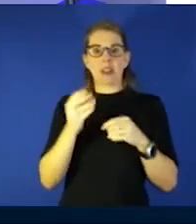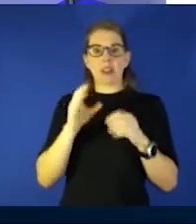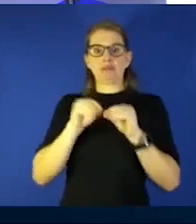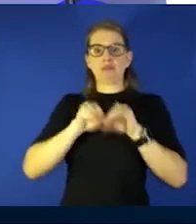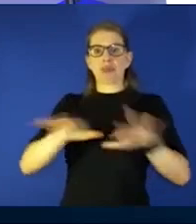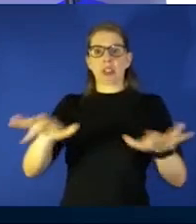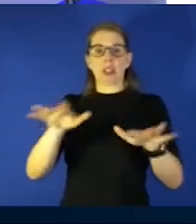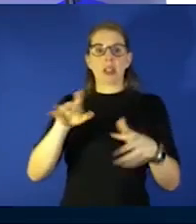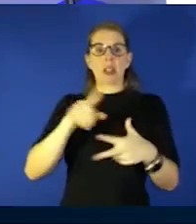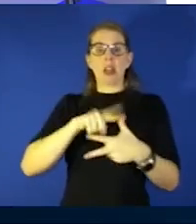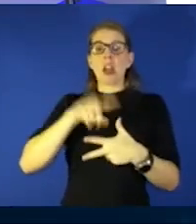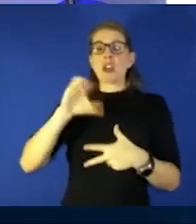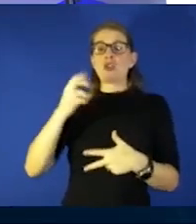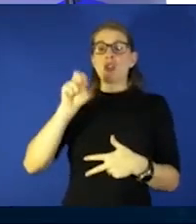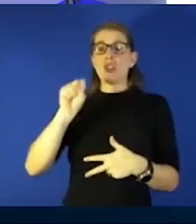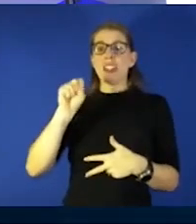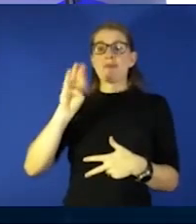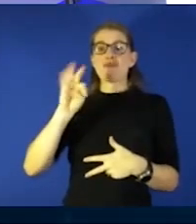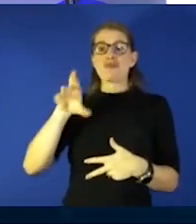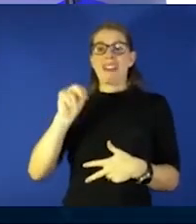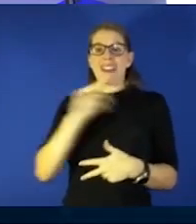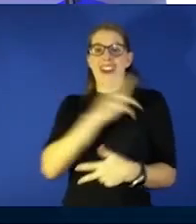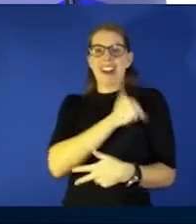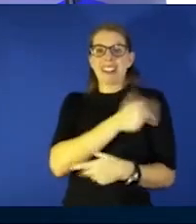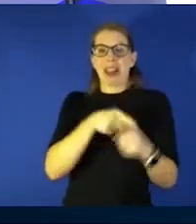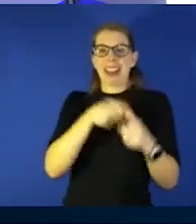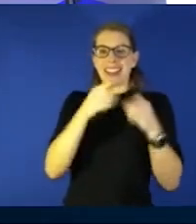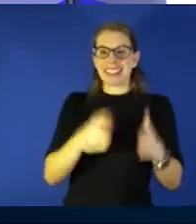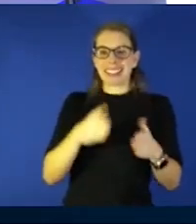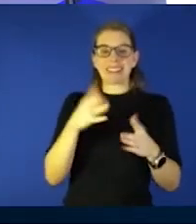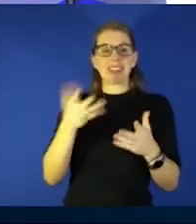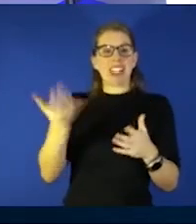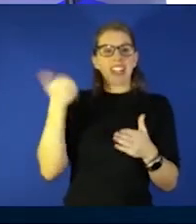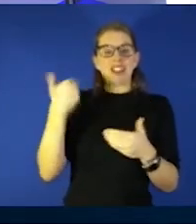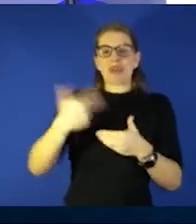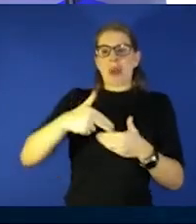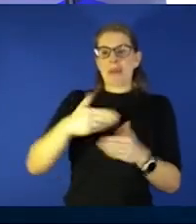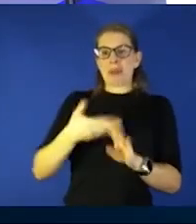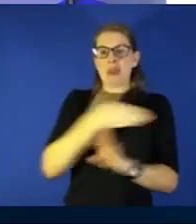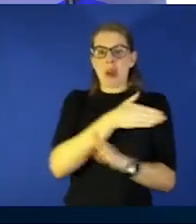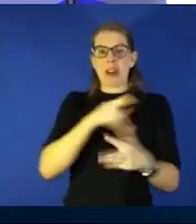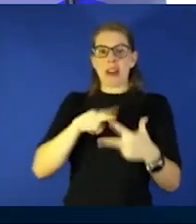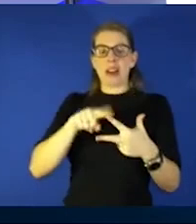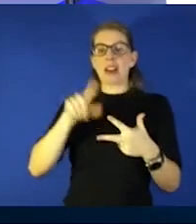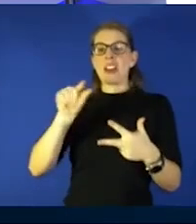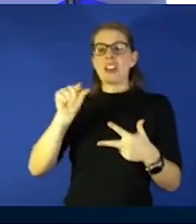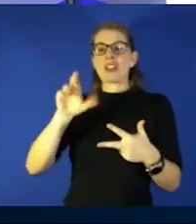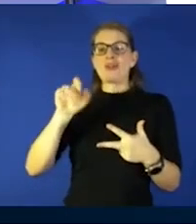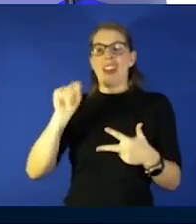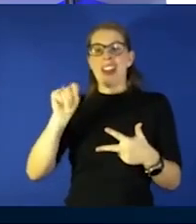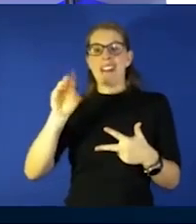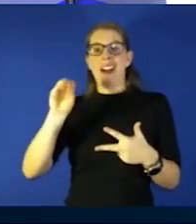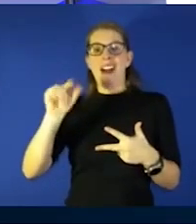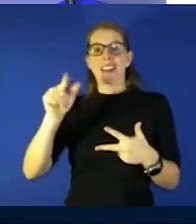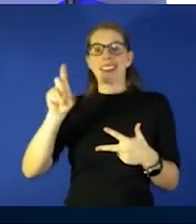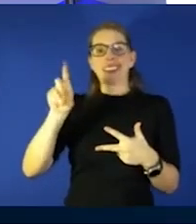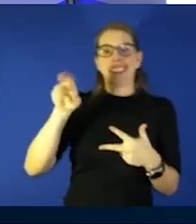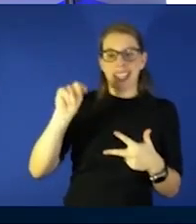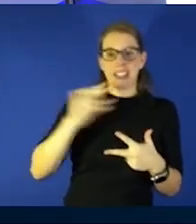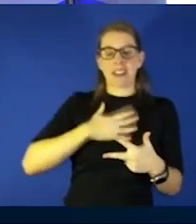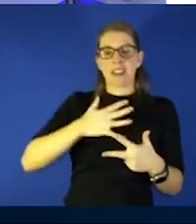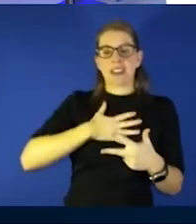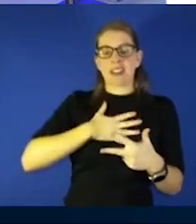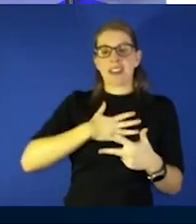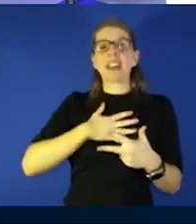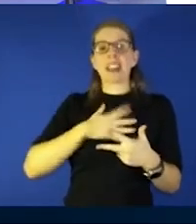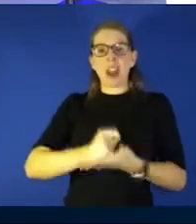Chris Brown a hospitalist he's been here in our program welcome back sir Grant Ogden a respiratory therapist here and unit 61 one of our